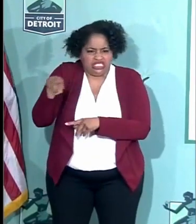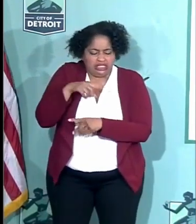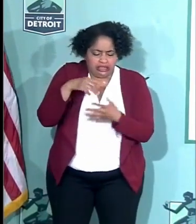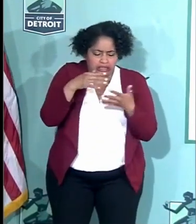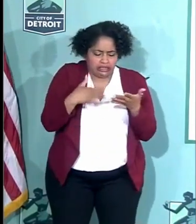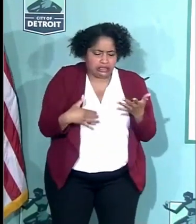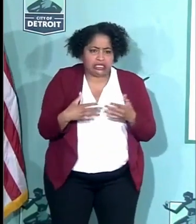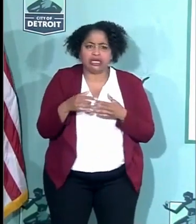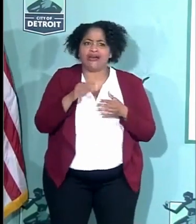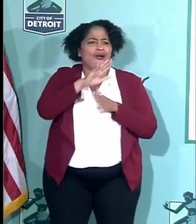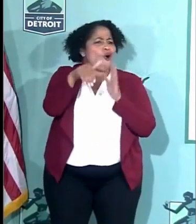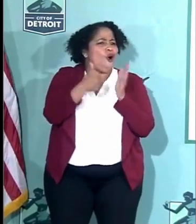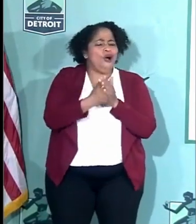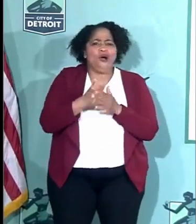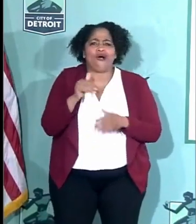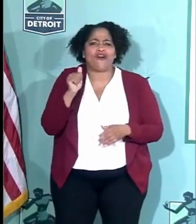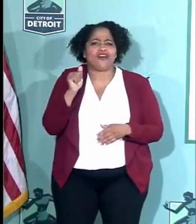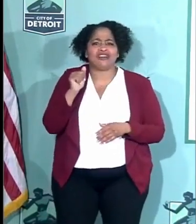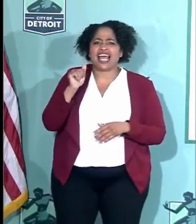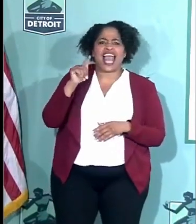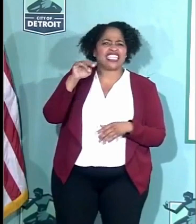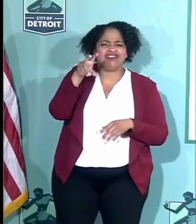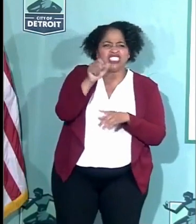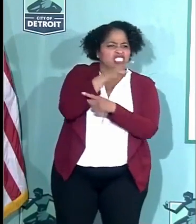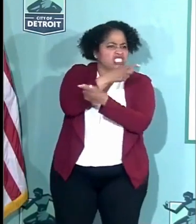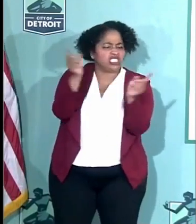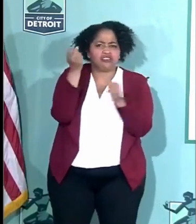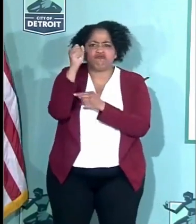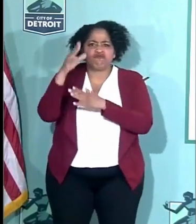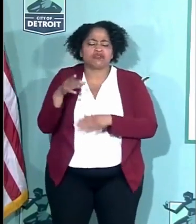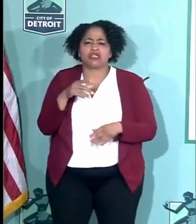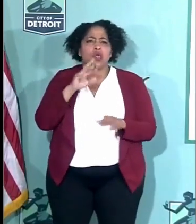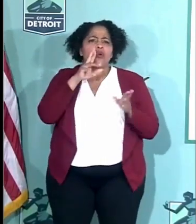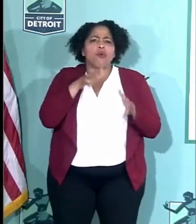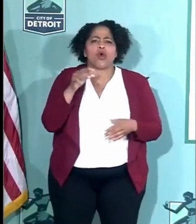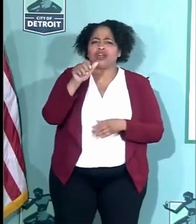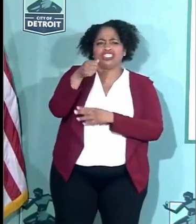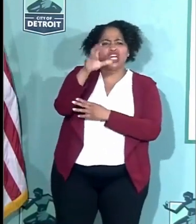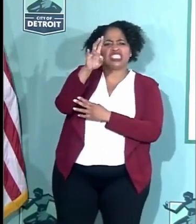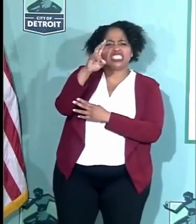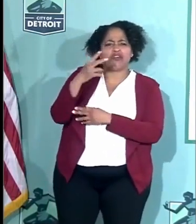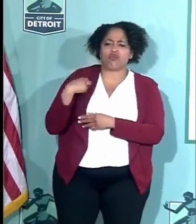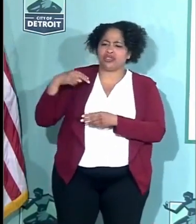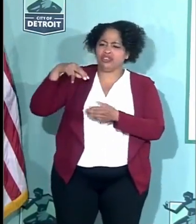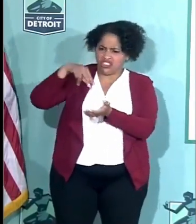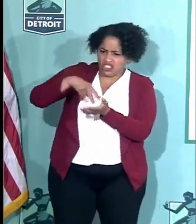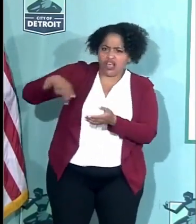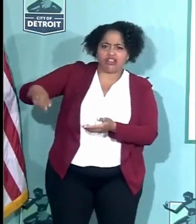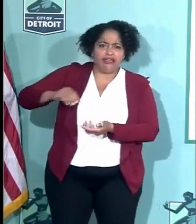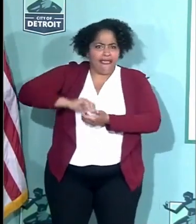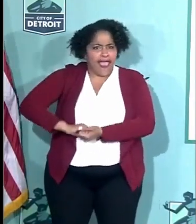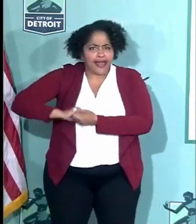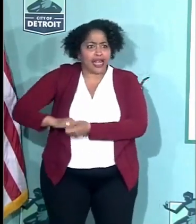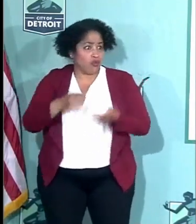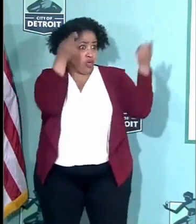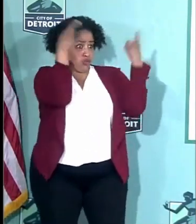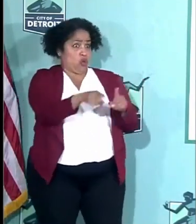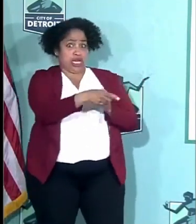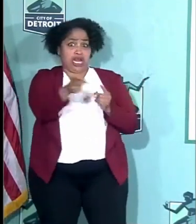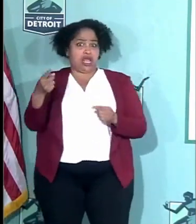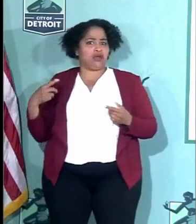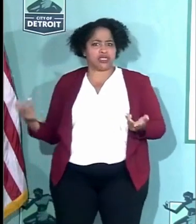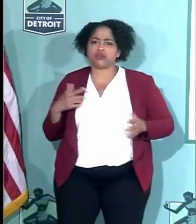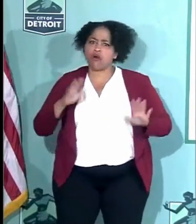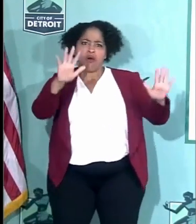even in the reporter like Channel 7, the one guy, me and him sit out there, hand in hand, as it was going down, he, Pastor